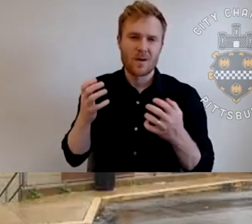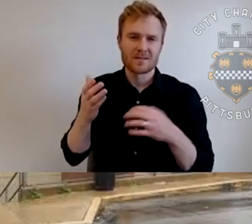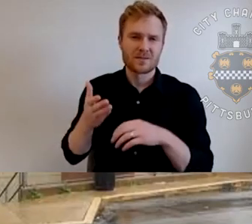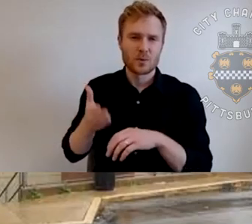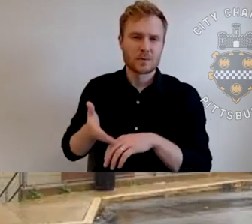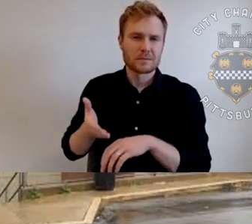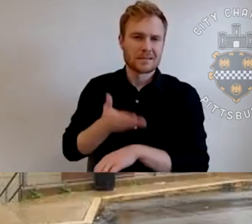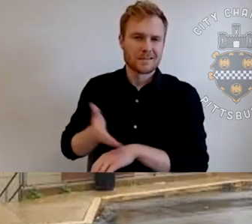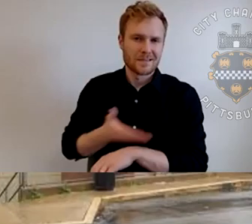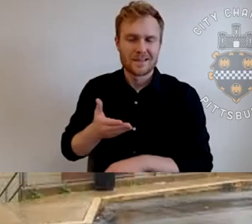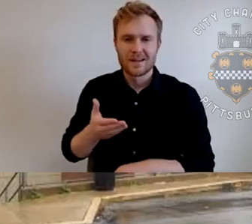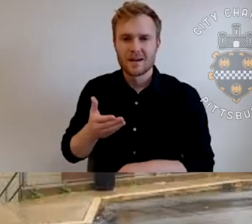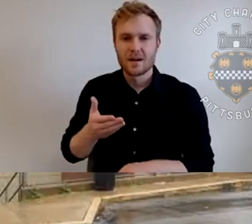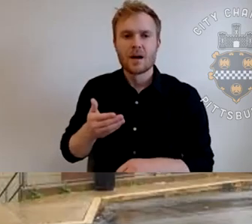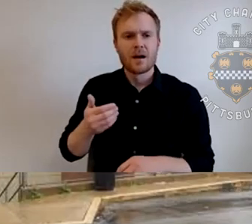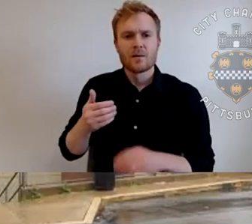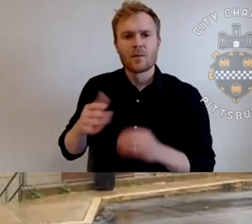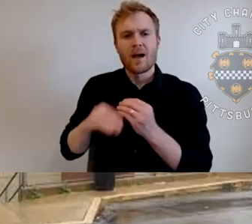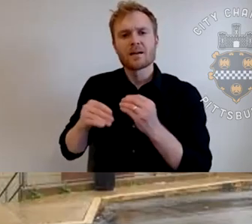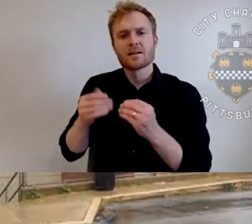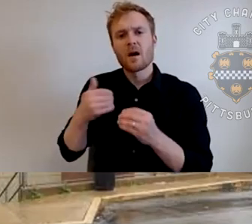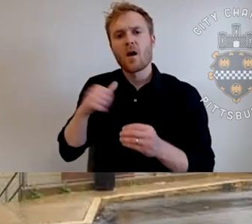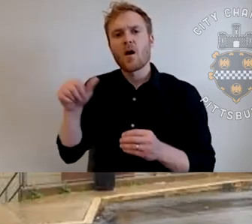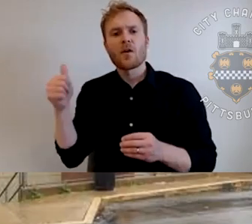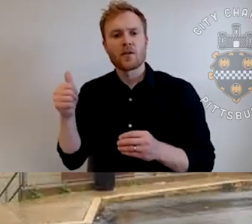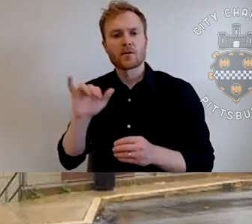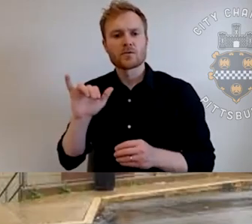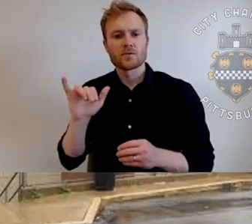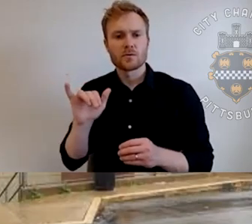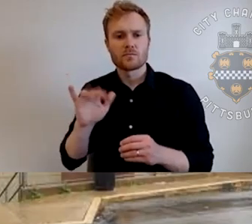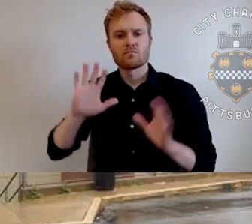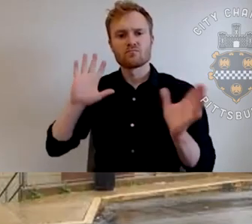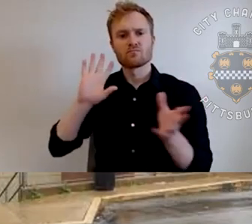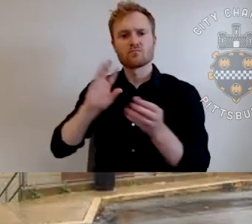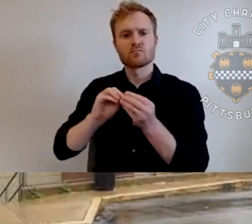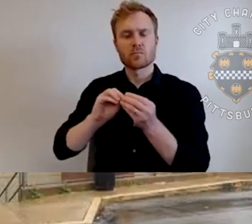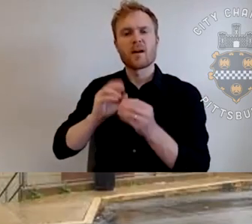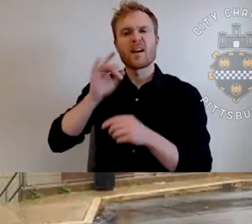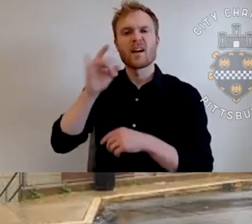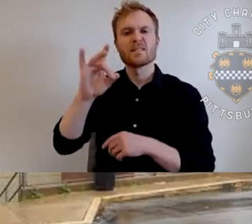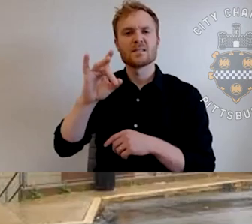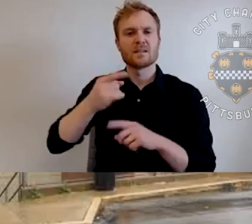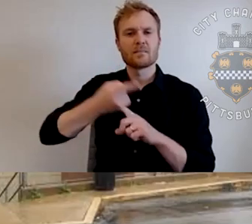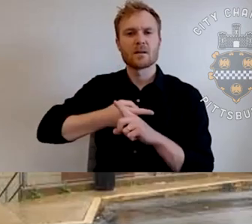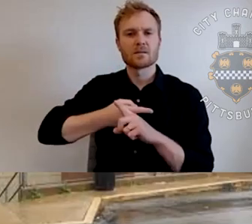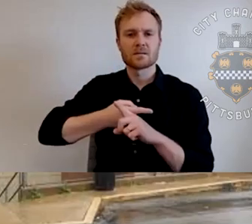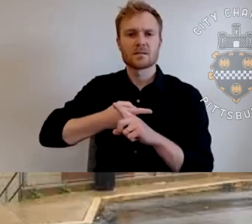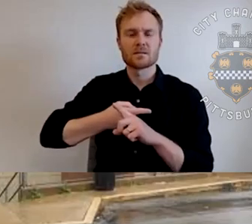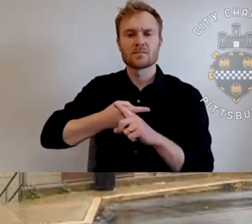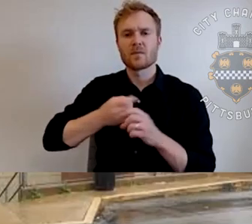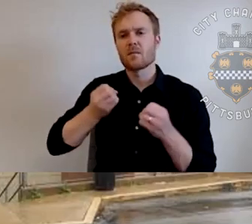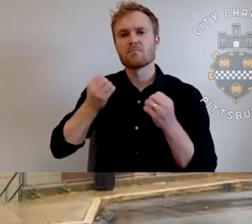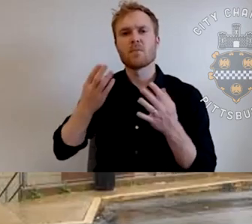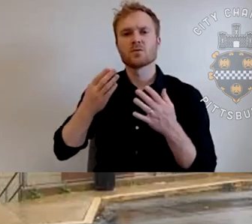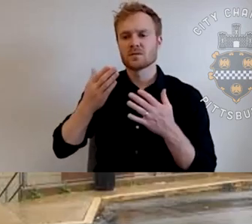we did some other additional things as well. So the whole construction here took about 18 months. That's what we would call a multi-phase delivery delivery is what I